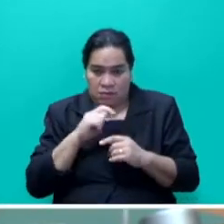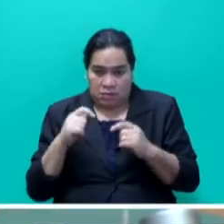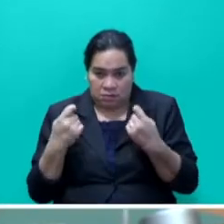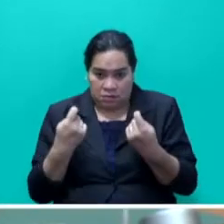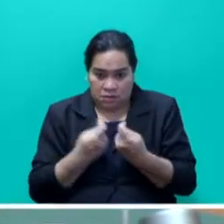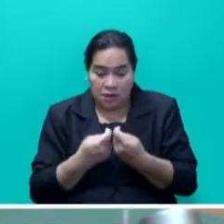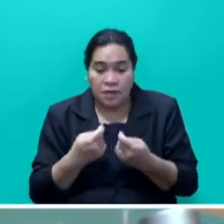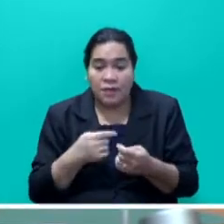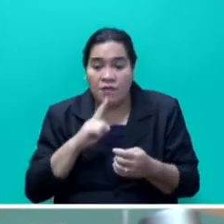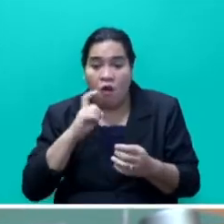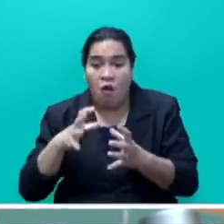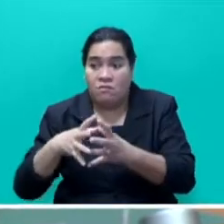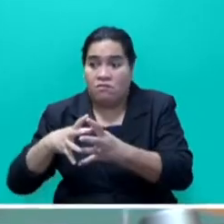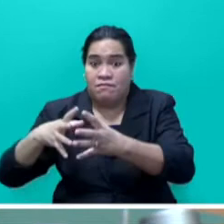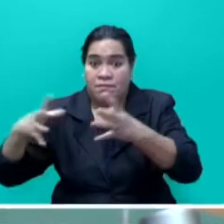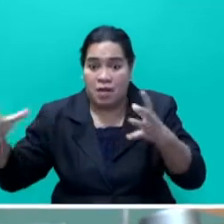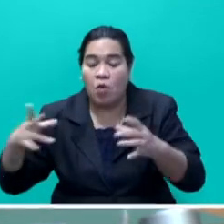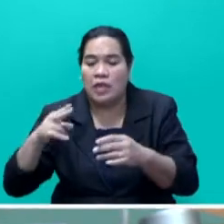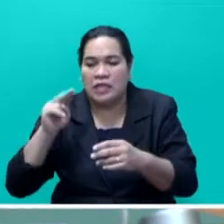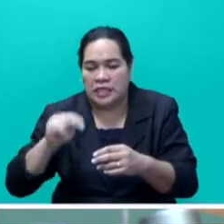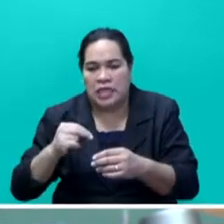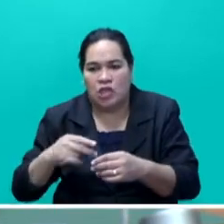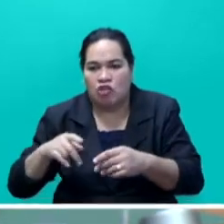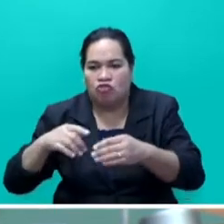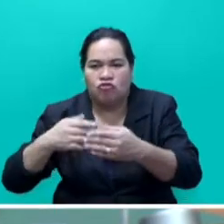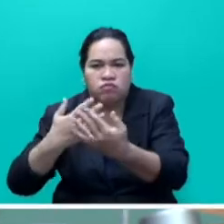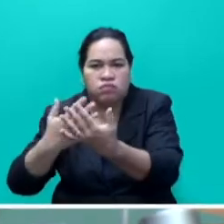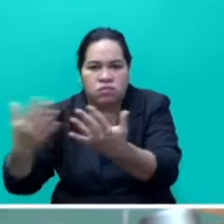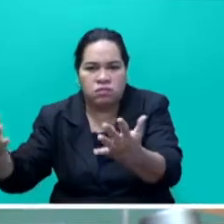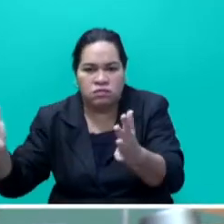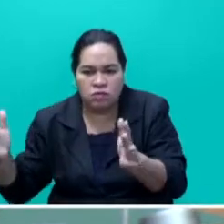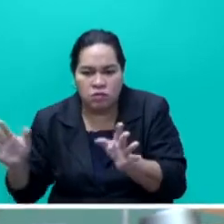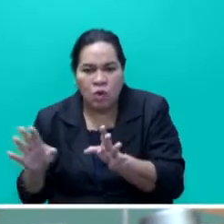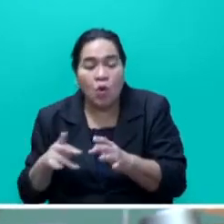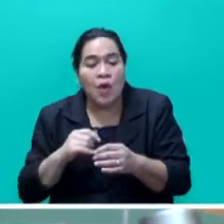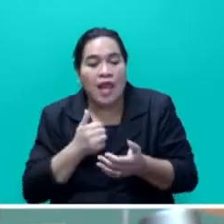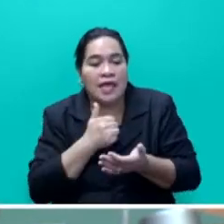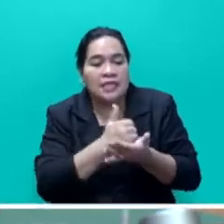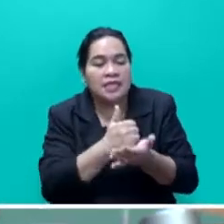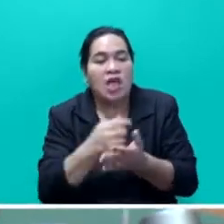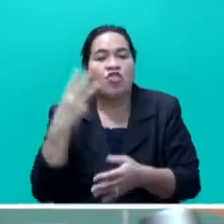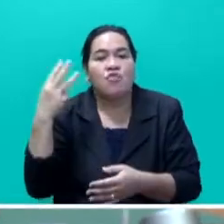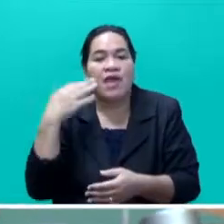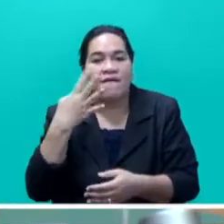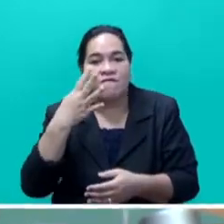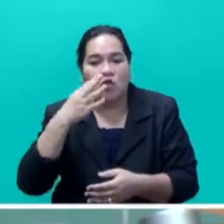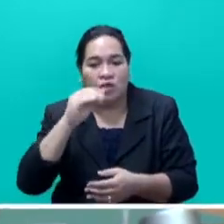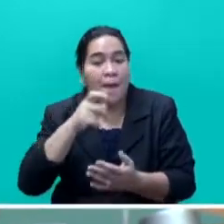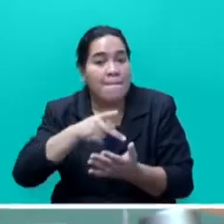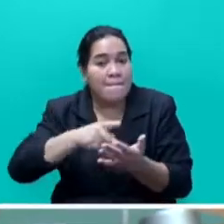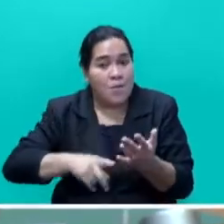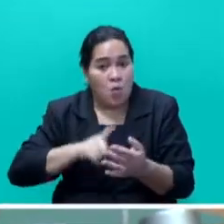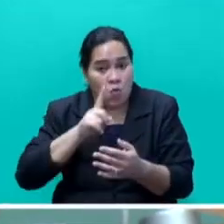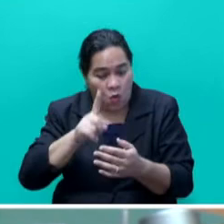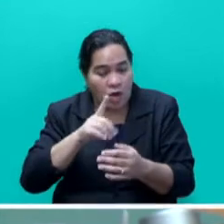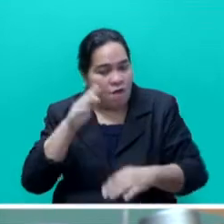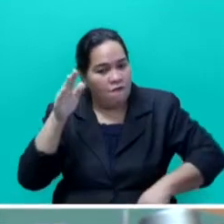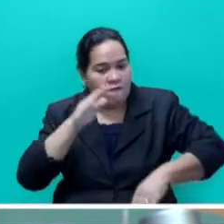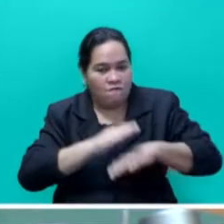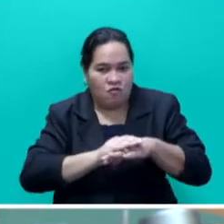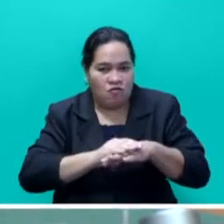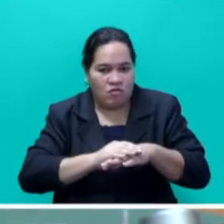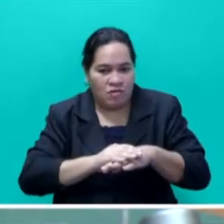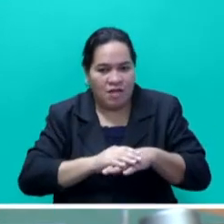farmers will need to construct paddocks. We will assist 340 livestock farmers in phase one with full set of fencing